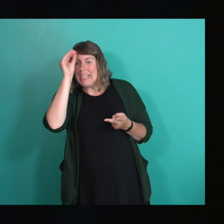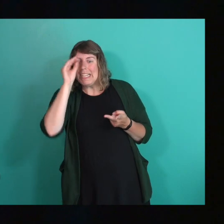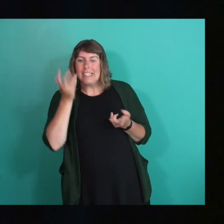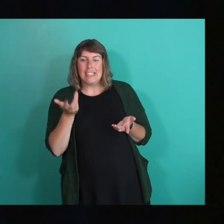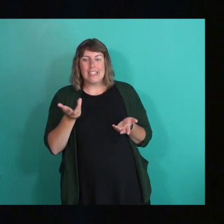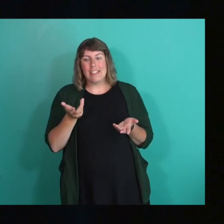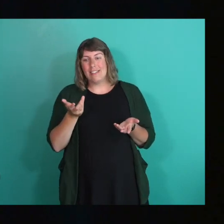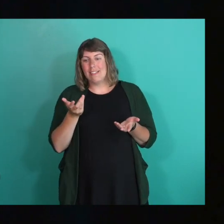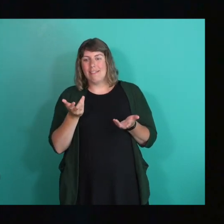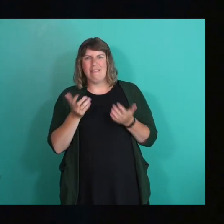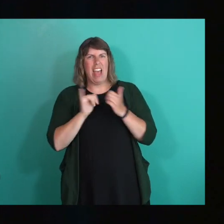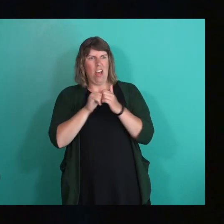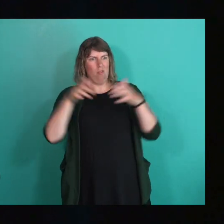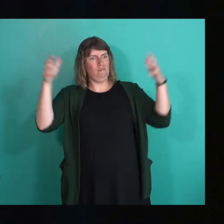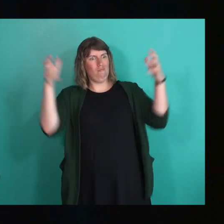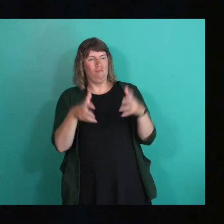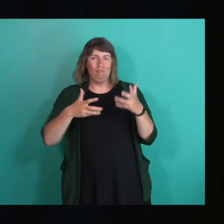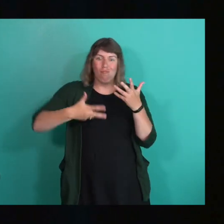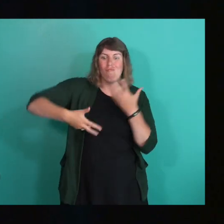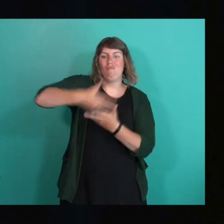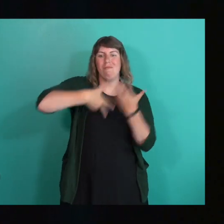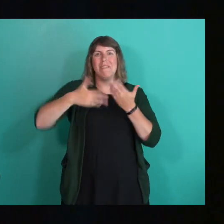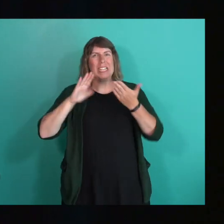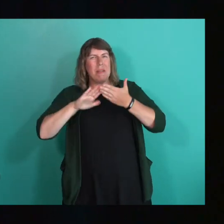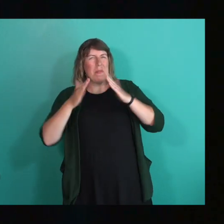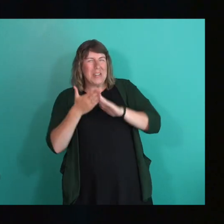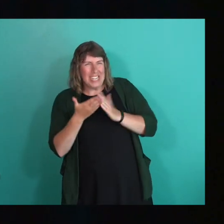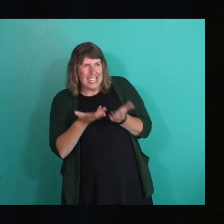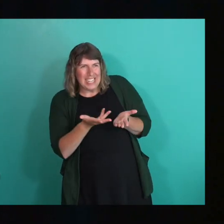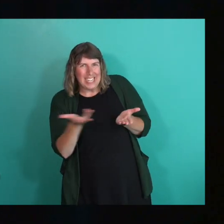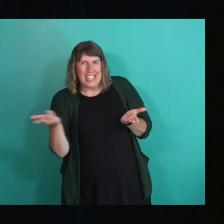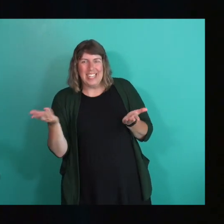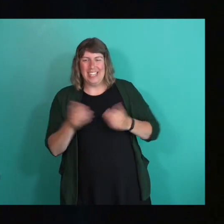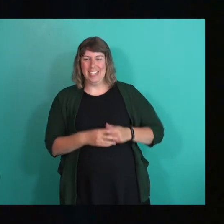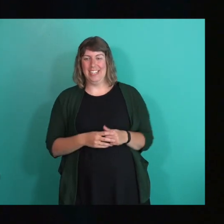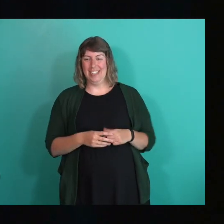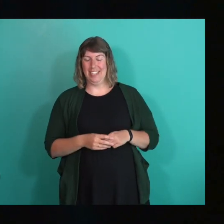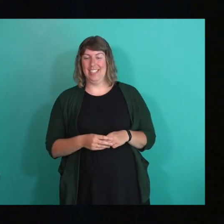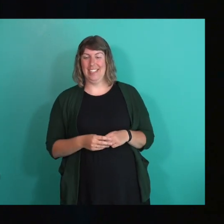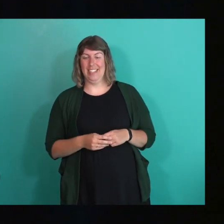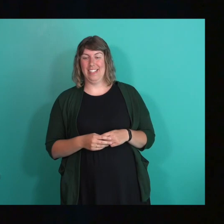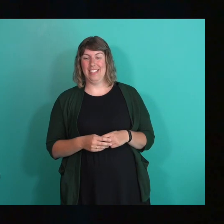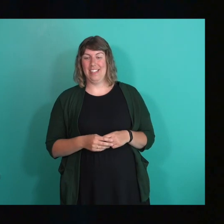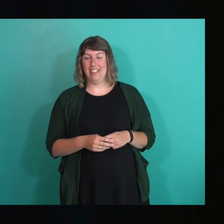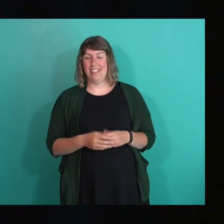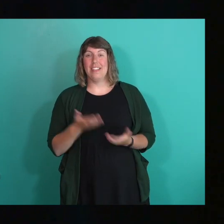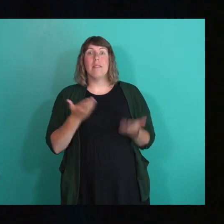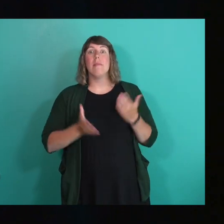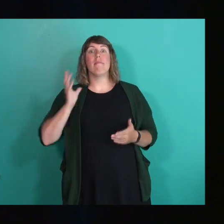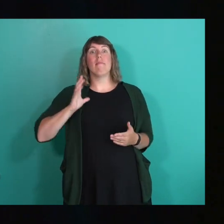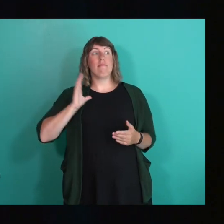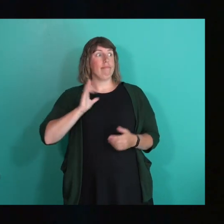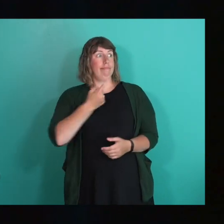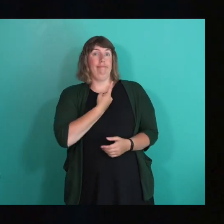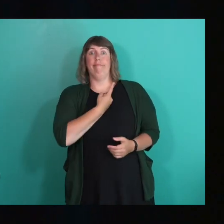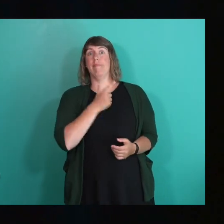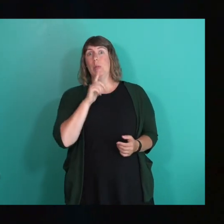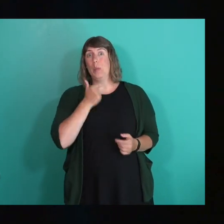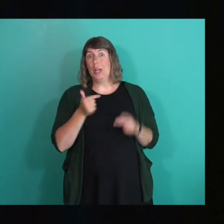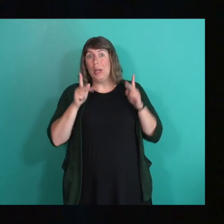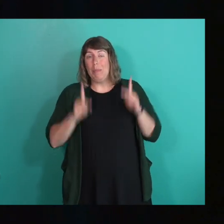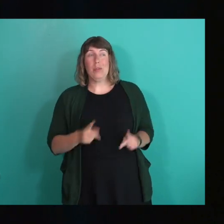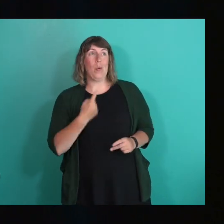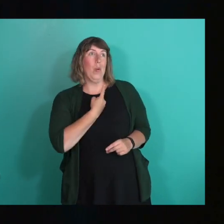you know, getting together as a community from going to maybe being, you know, the only queer person